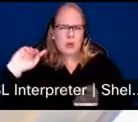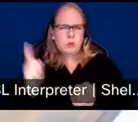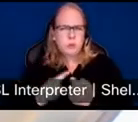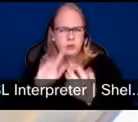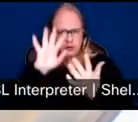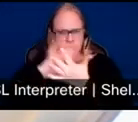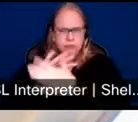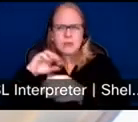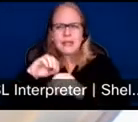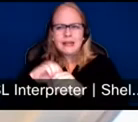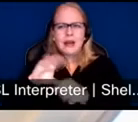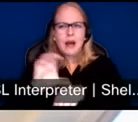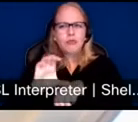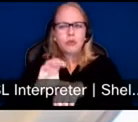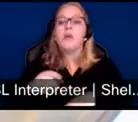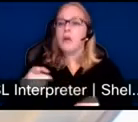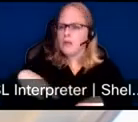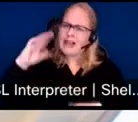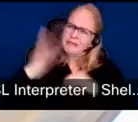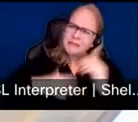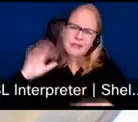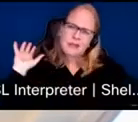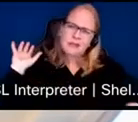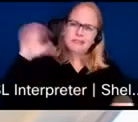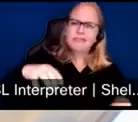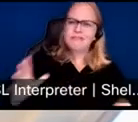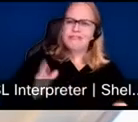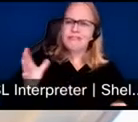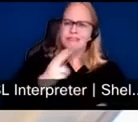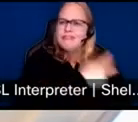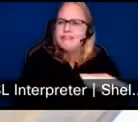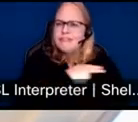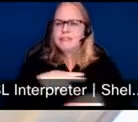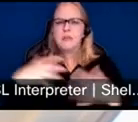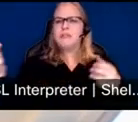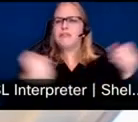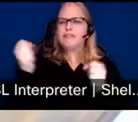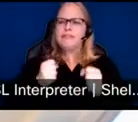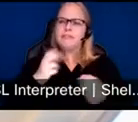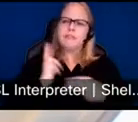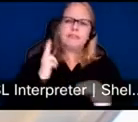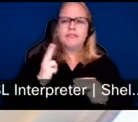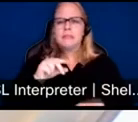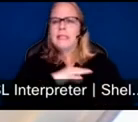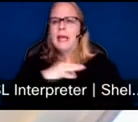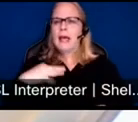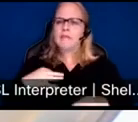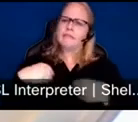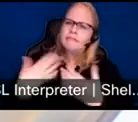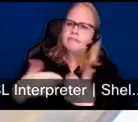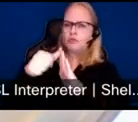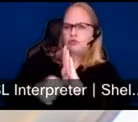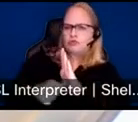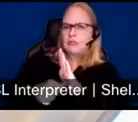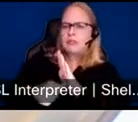state of the art facility that they built and internationally recognized staff that provides these high quality cataract surgeries and a